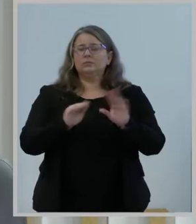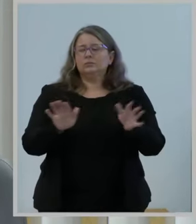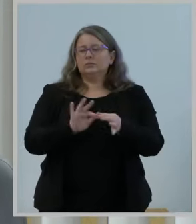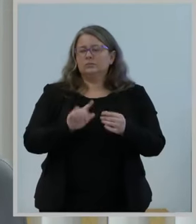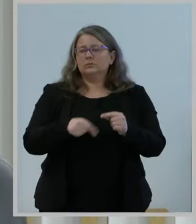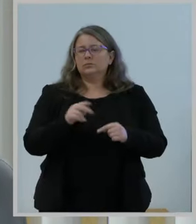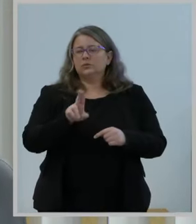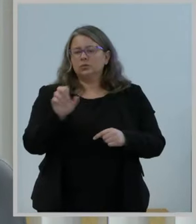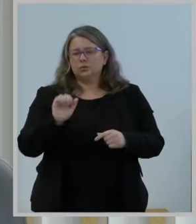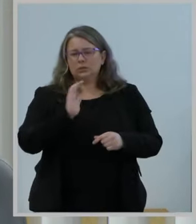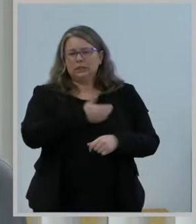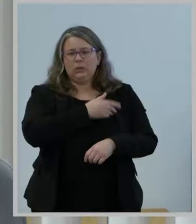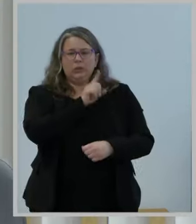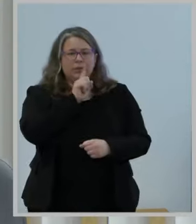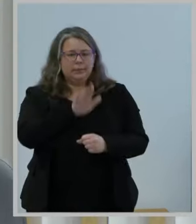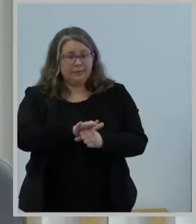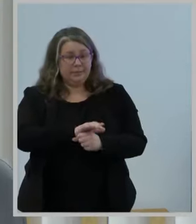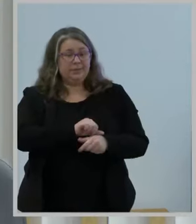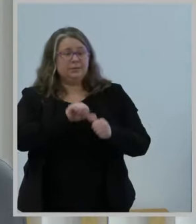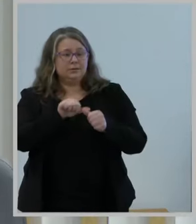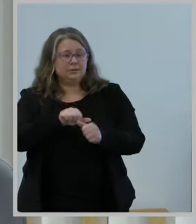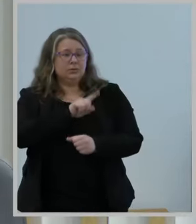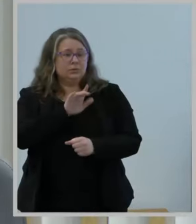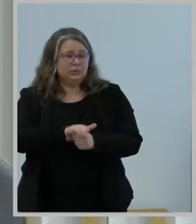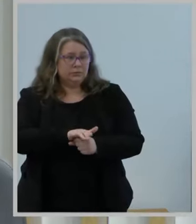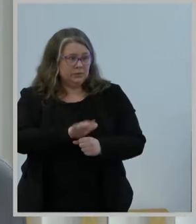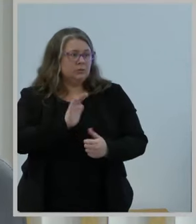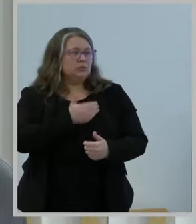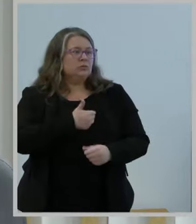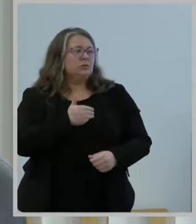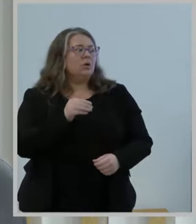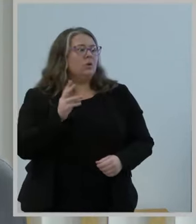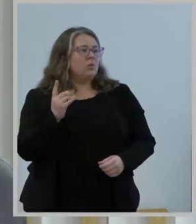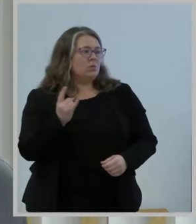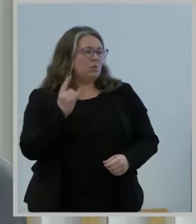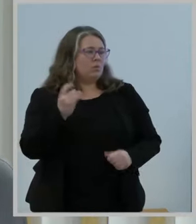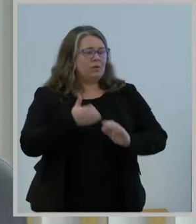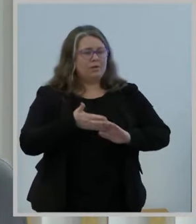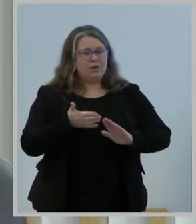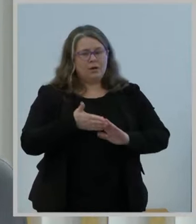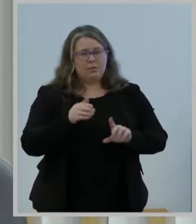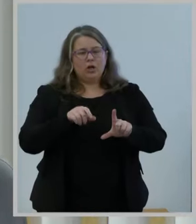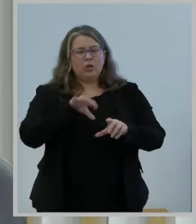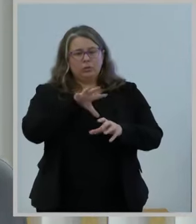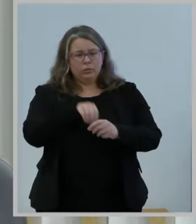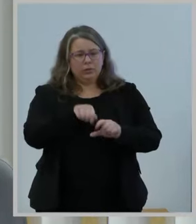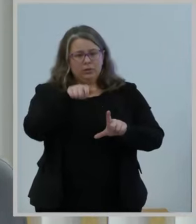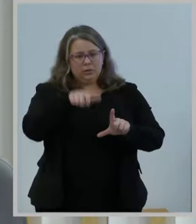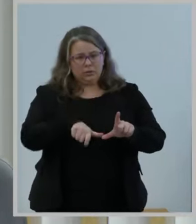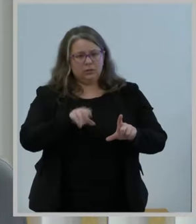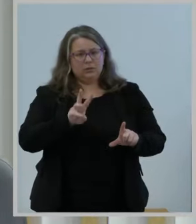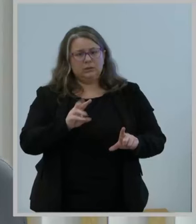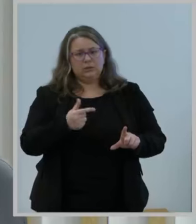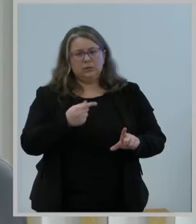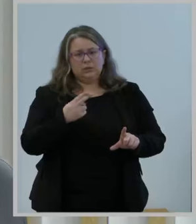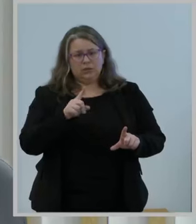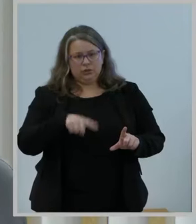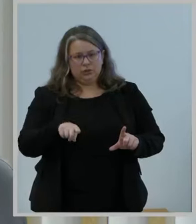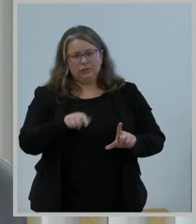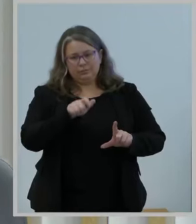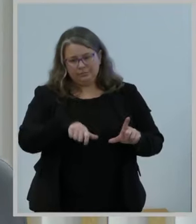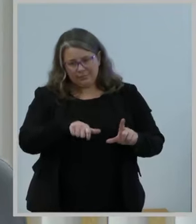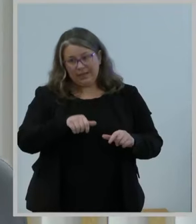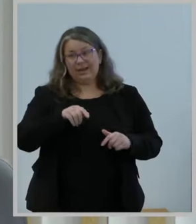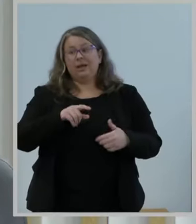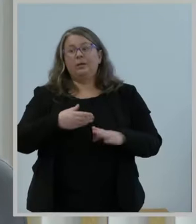Wi-Fi operations in the 6 gigahertz band in advance of the 2023 World Radio Communication Conference. I want to